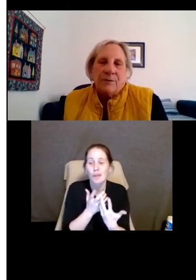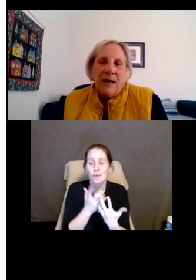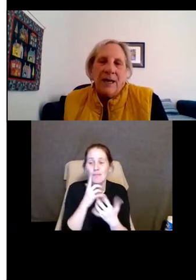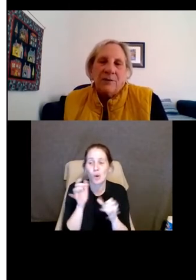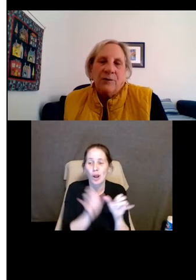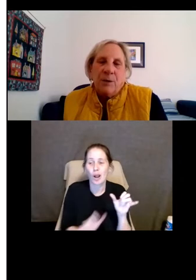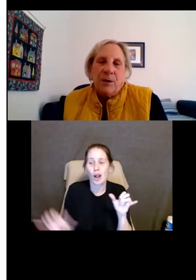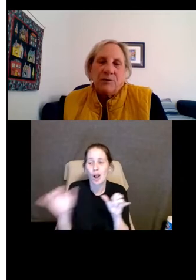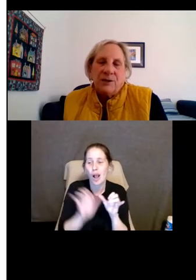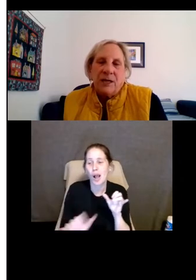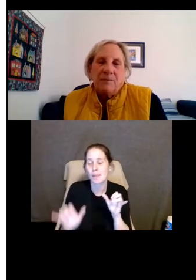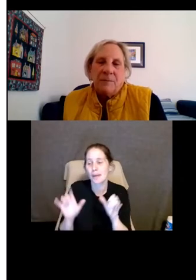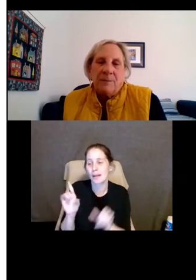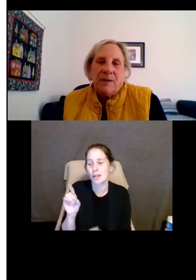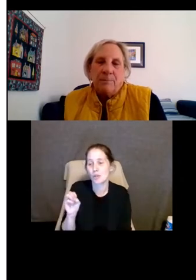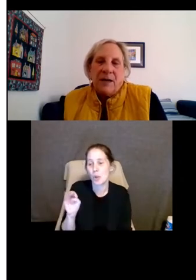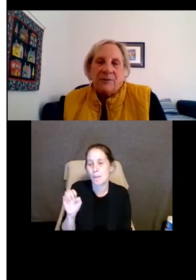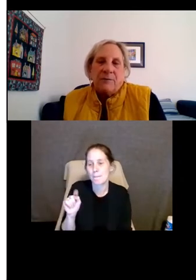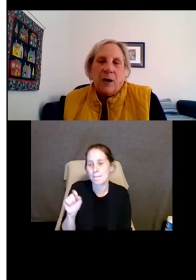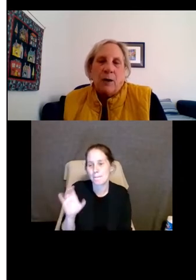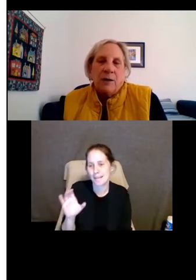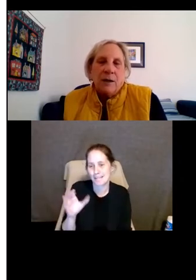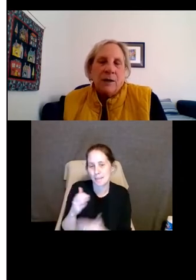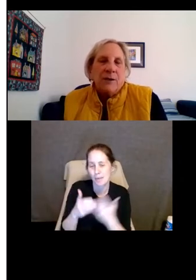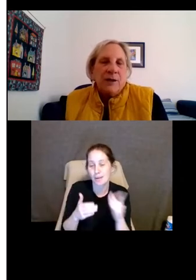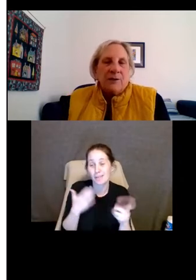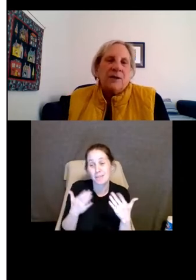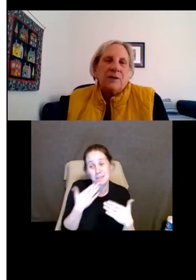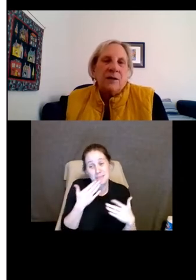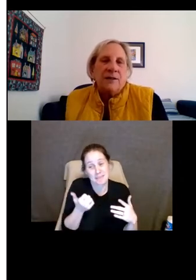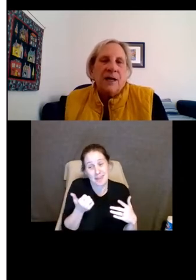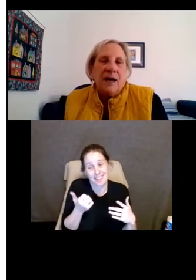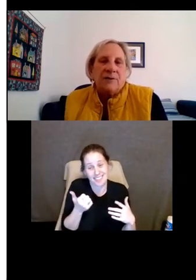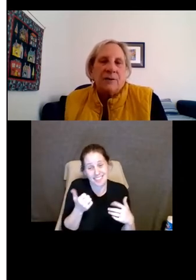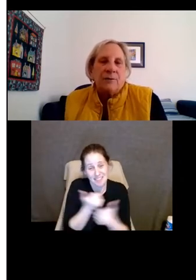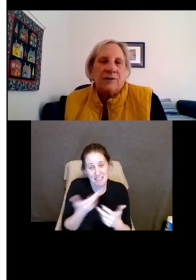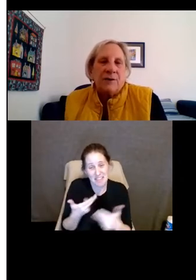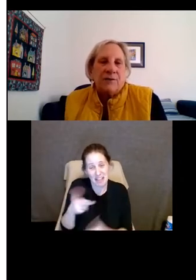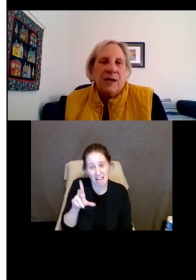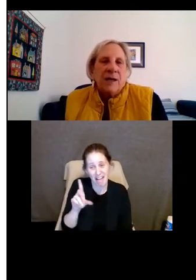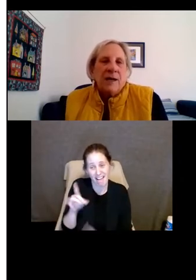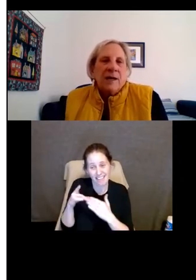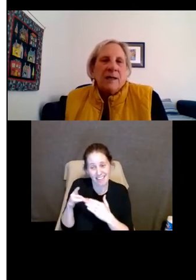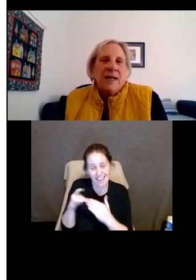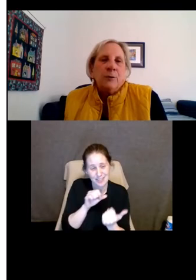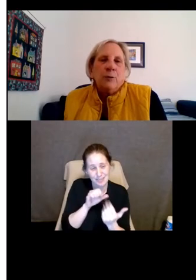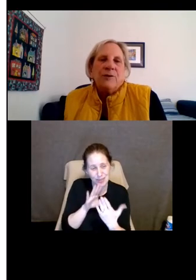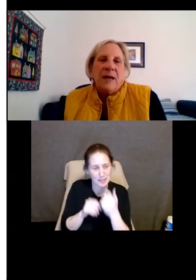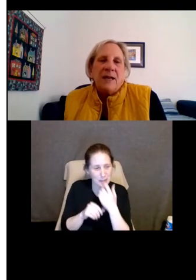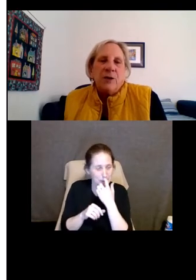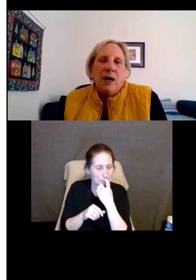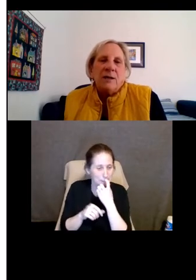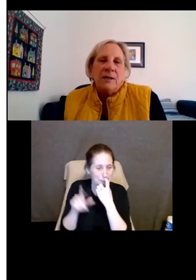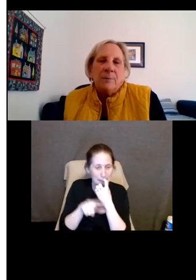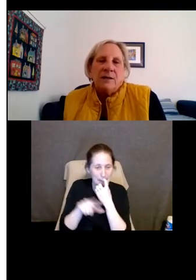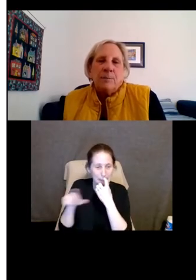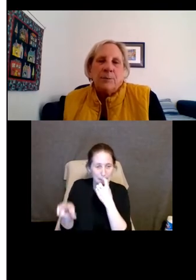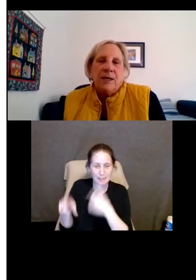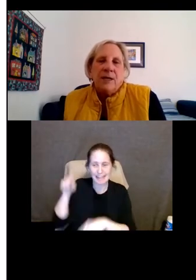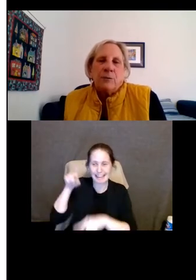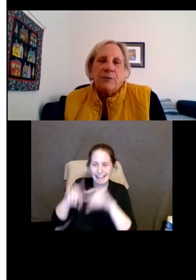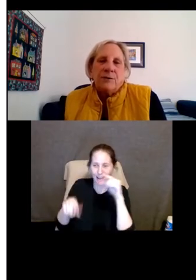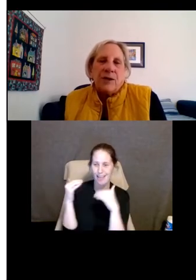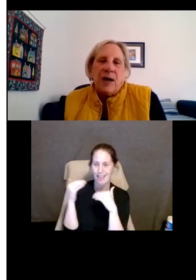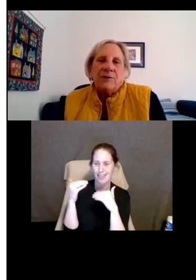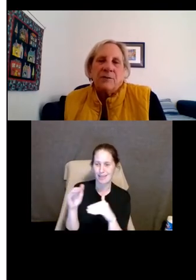animals. I like this part, Janine, maybe the best of all of the things that the HUD guidance addresses. Landlords may not limit